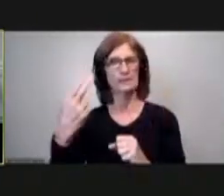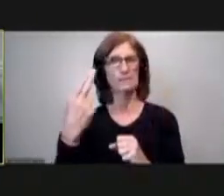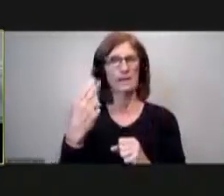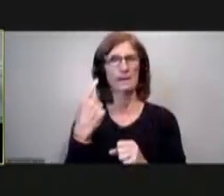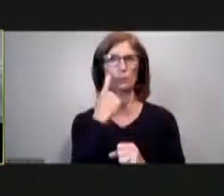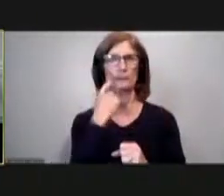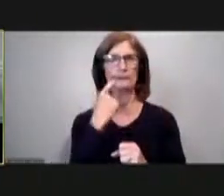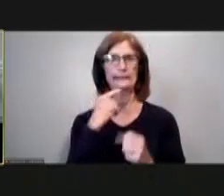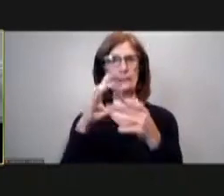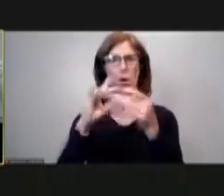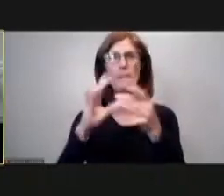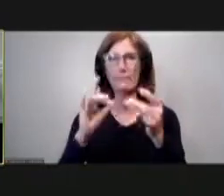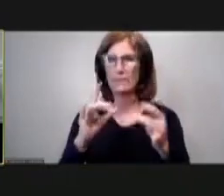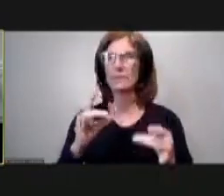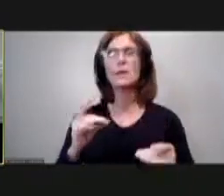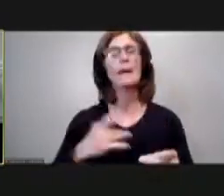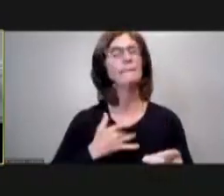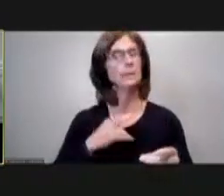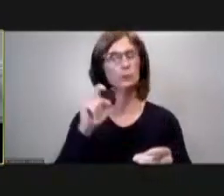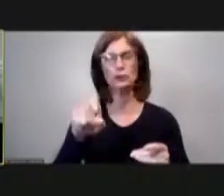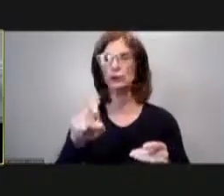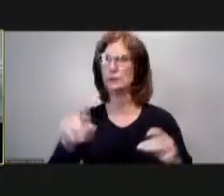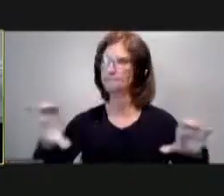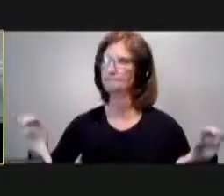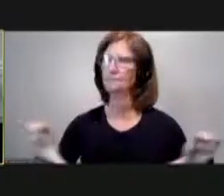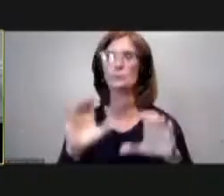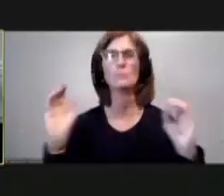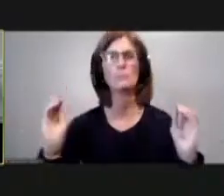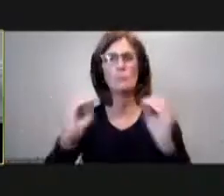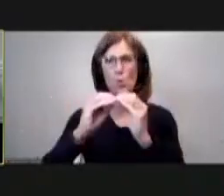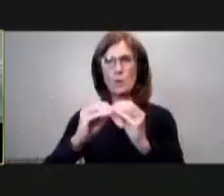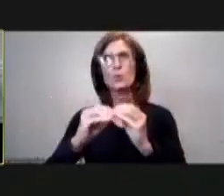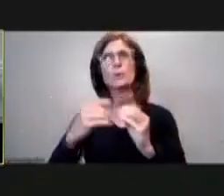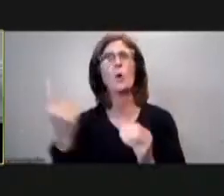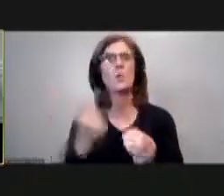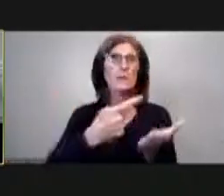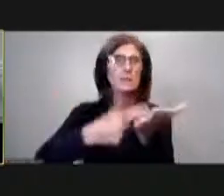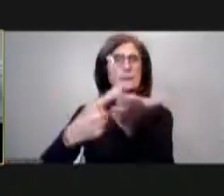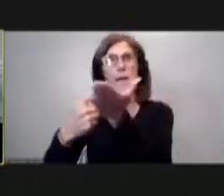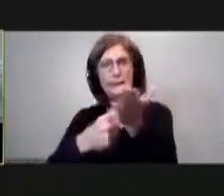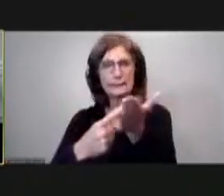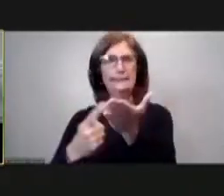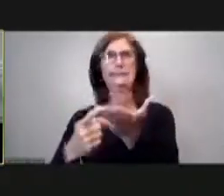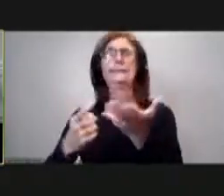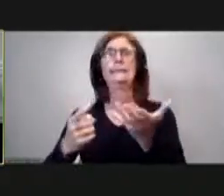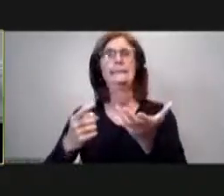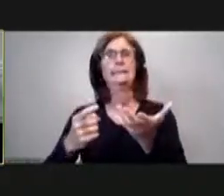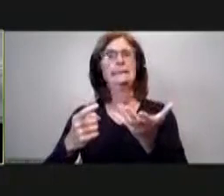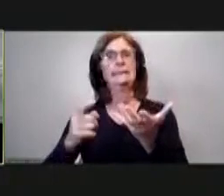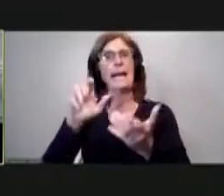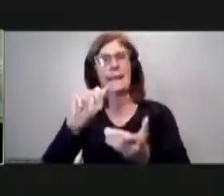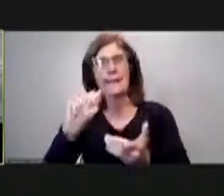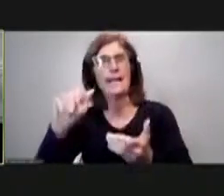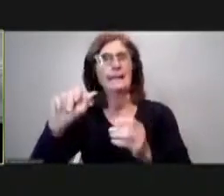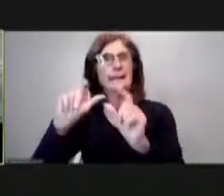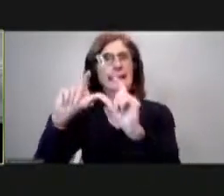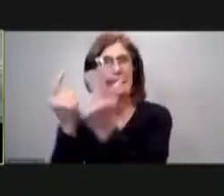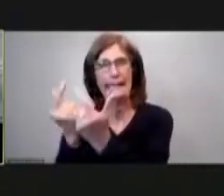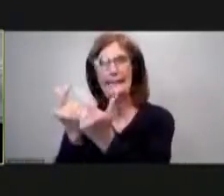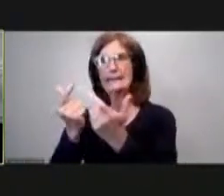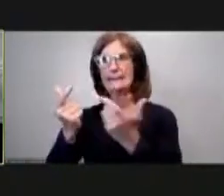i believe we should be doing more as well he said this in other kinds of discussions about supporting athletic leagues um we